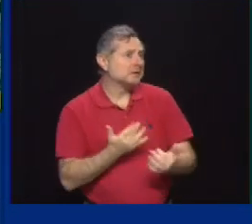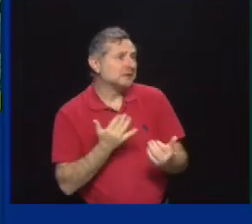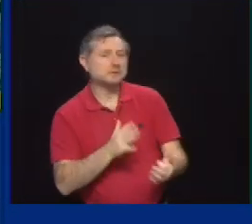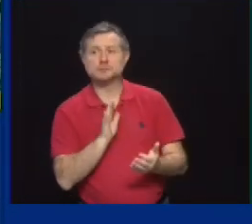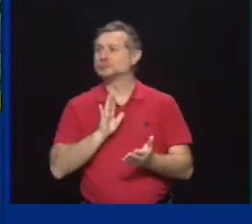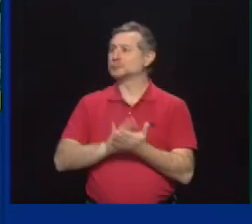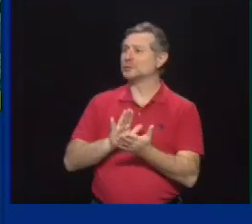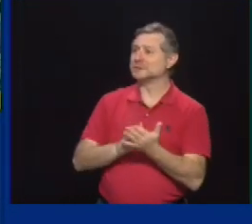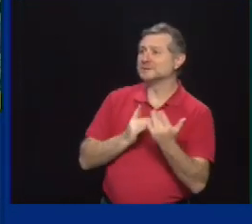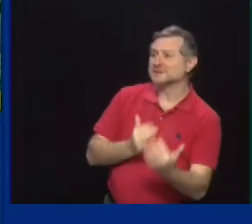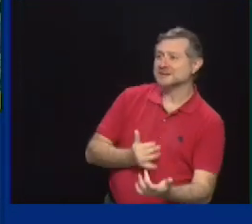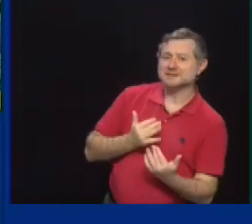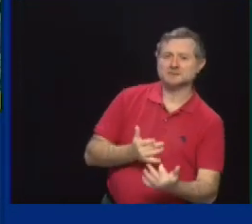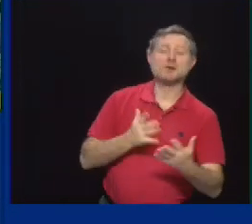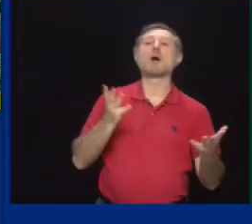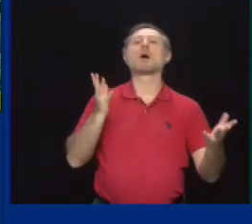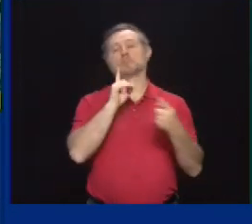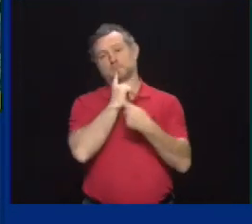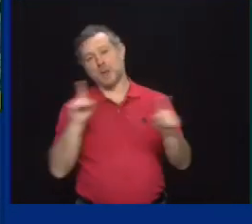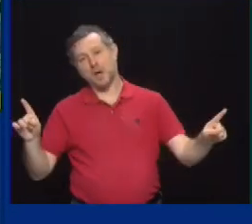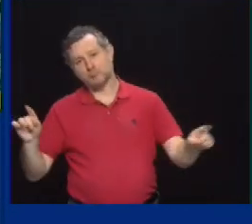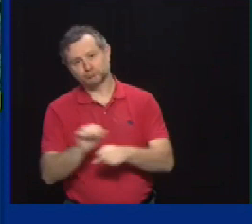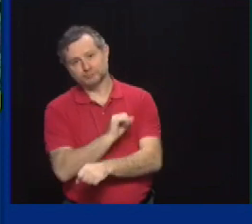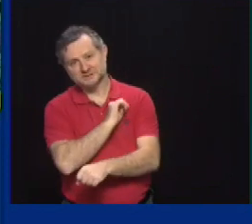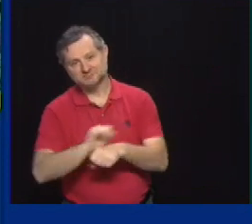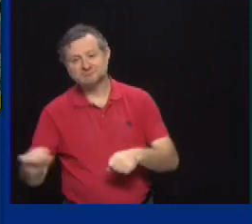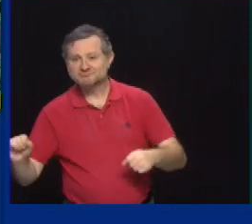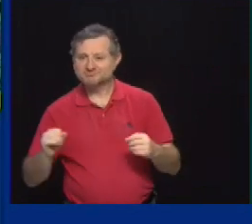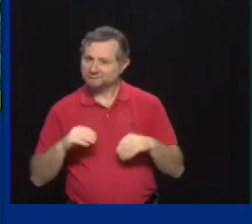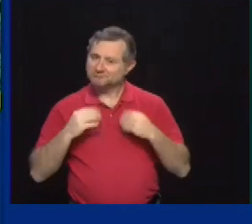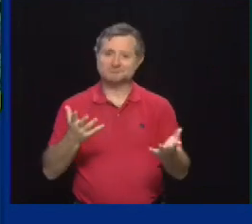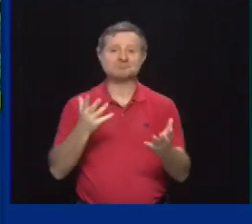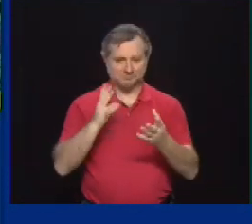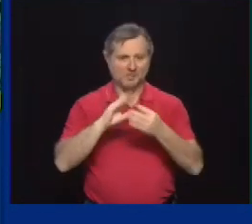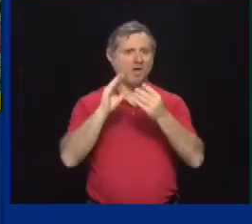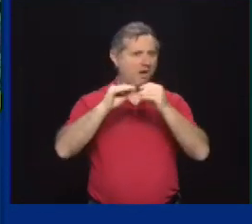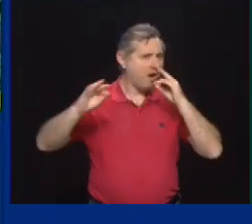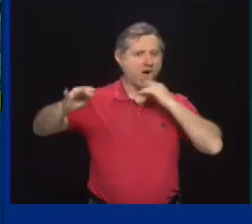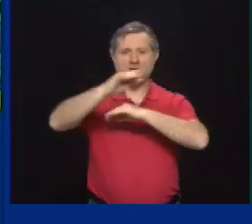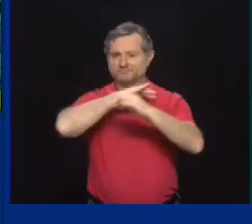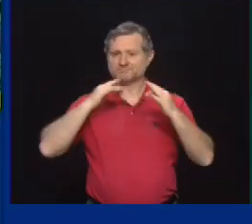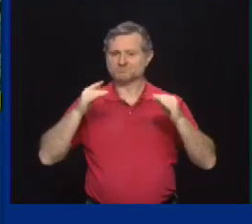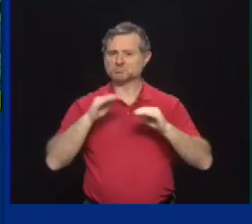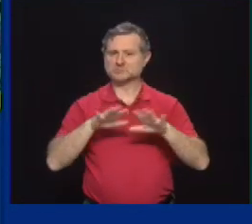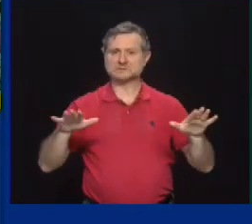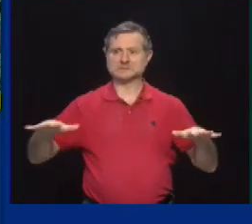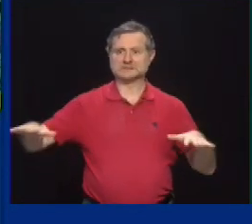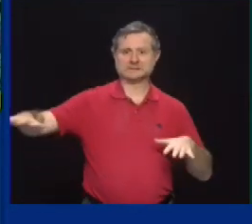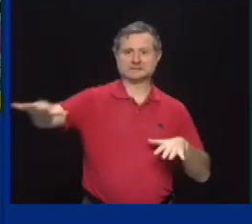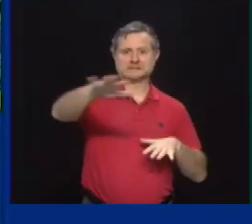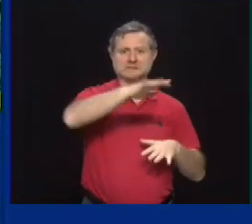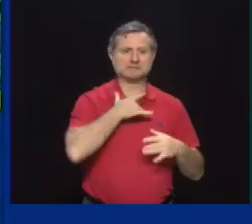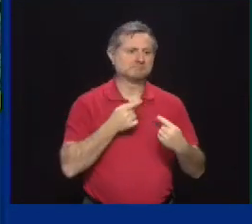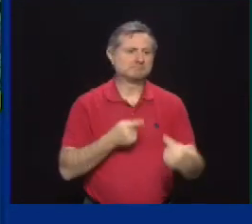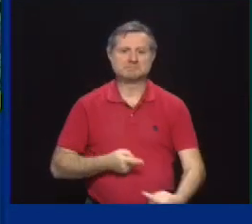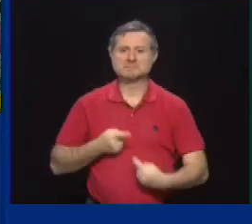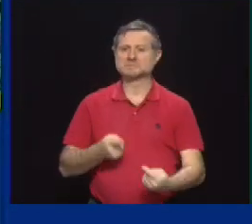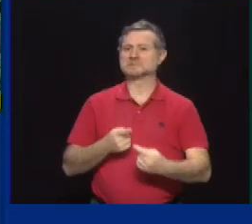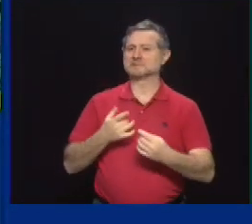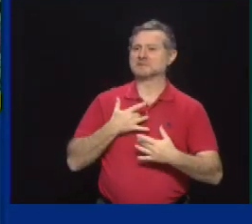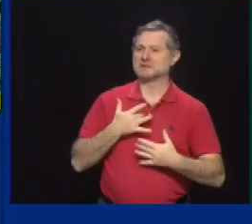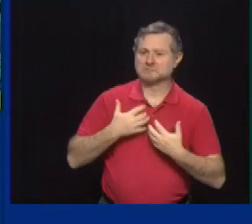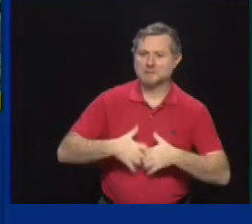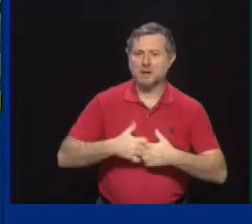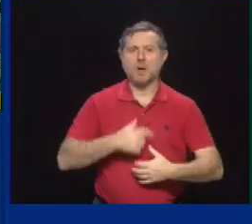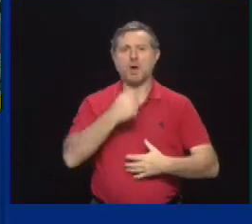We saw too many narratives and pictures of children in other parts of the country struggling on ventilators and in hospitals. And it's a, it's a,